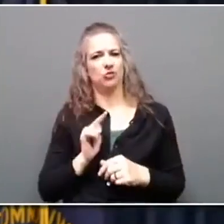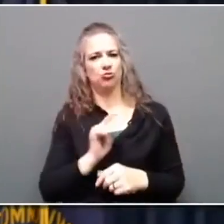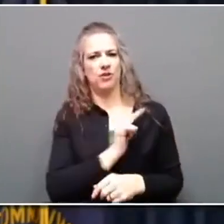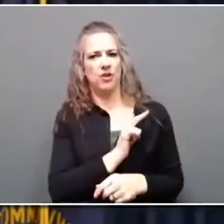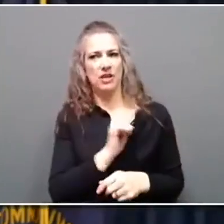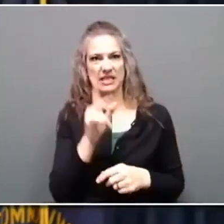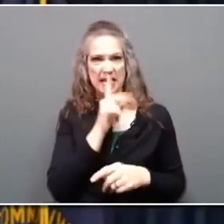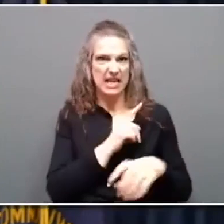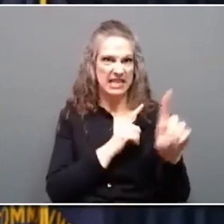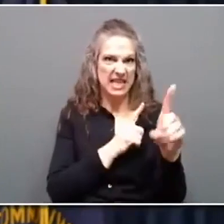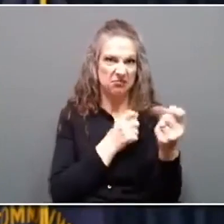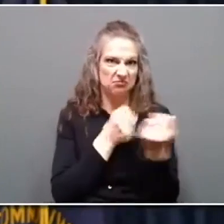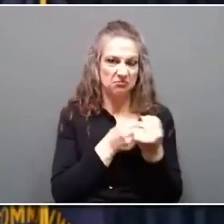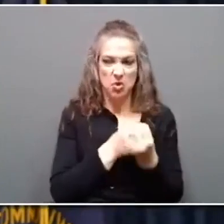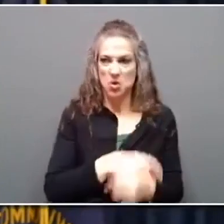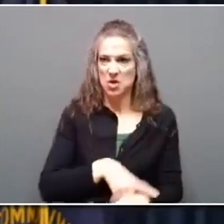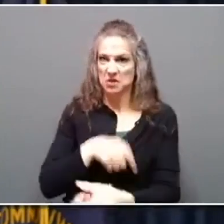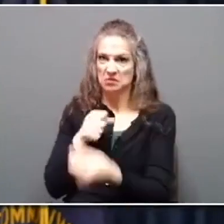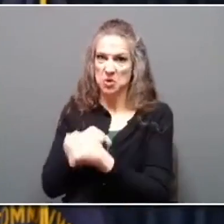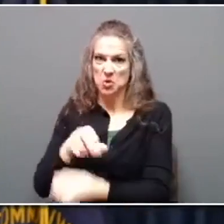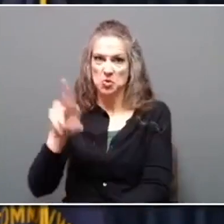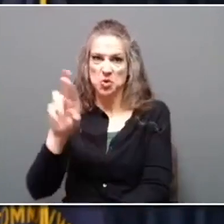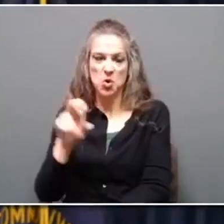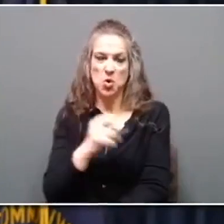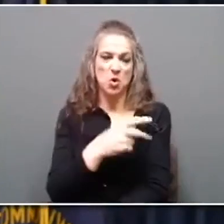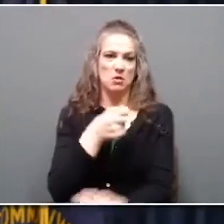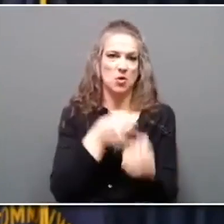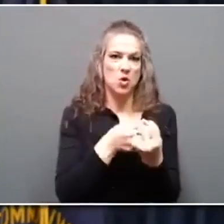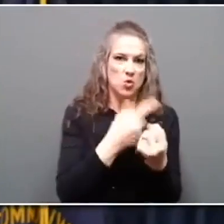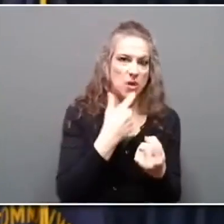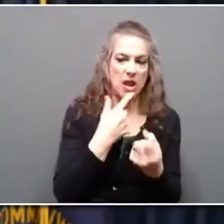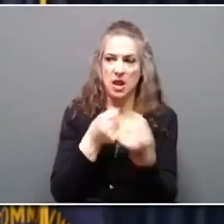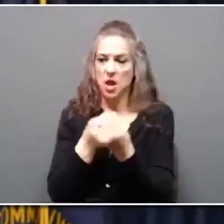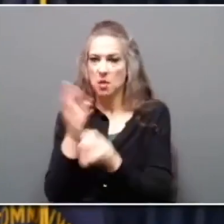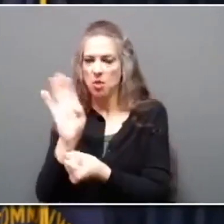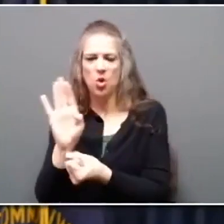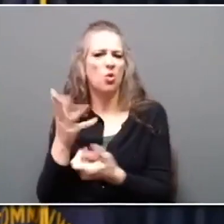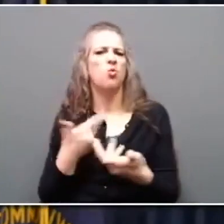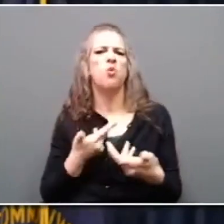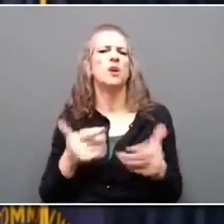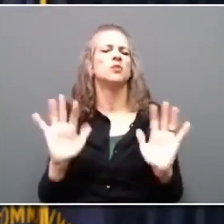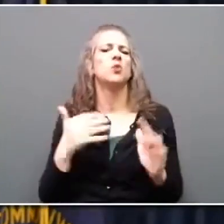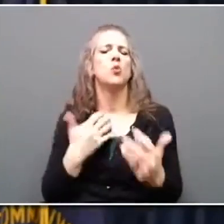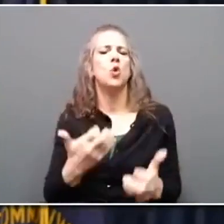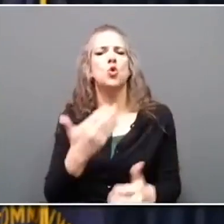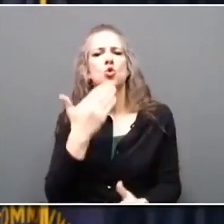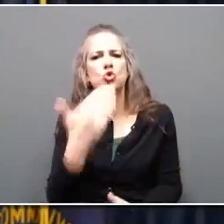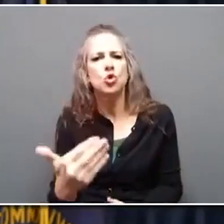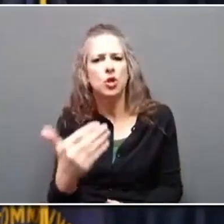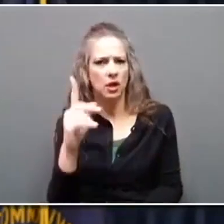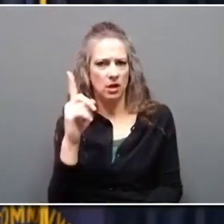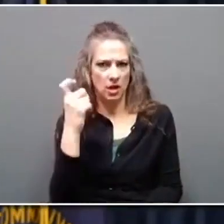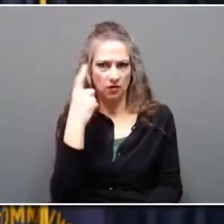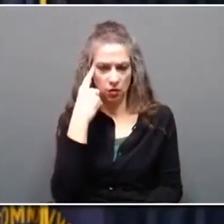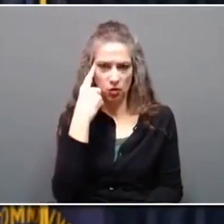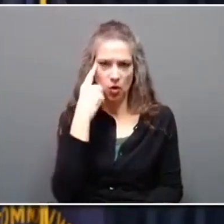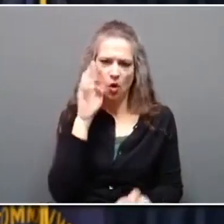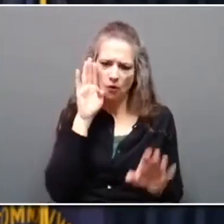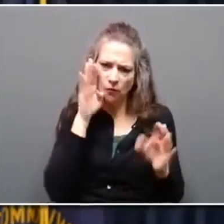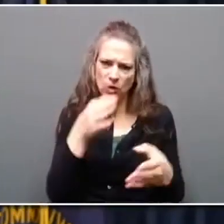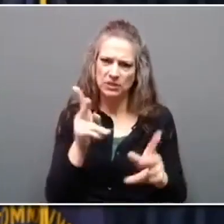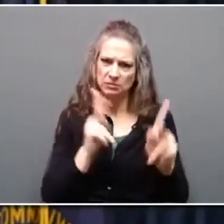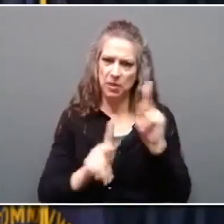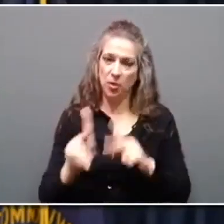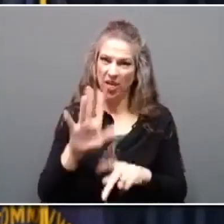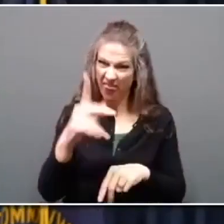D or red or blue. We want good government that focuses on our people. And think about how much time